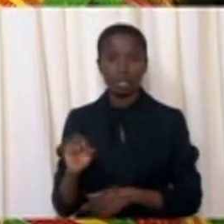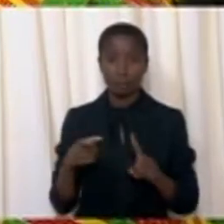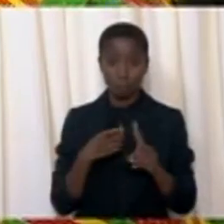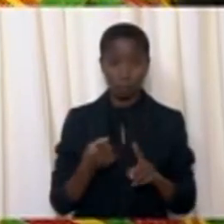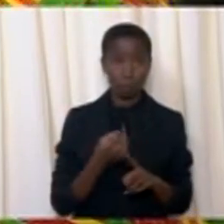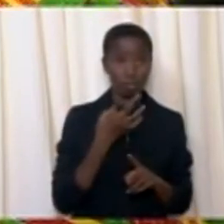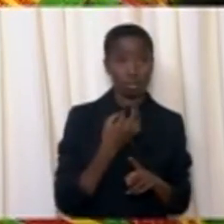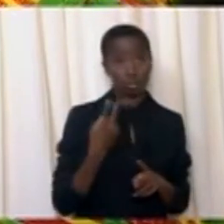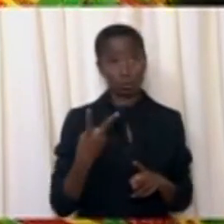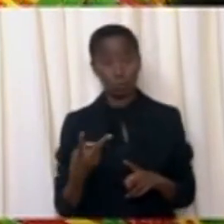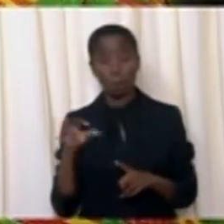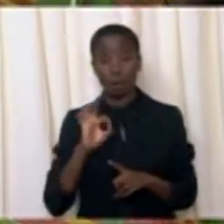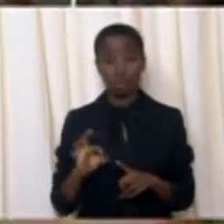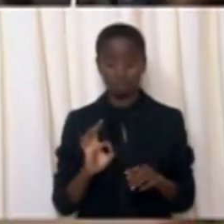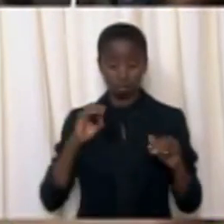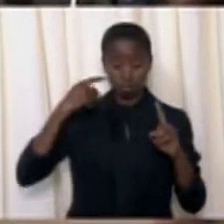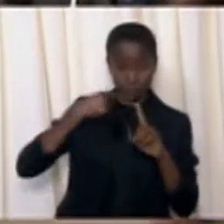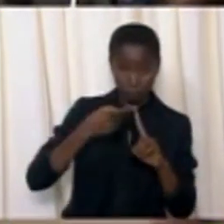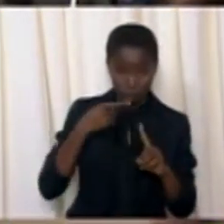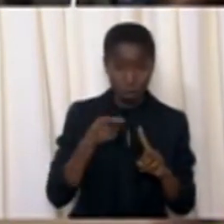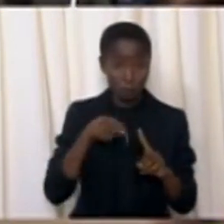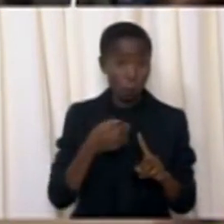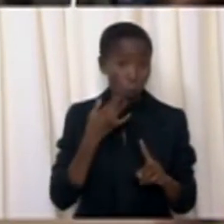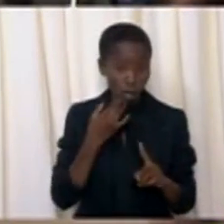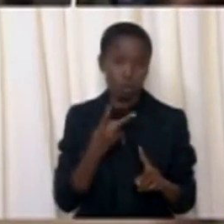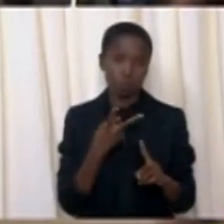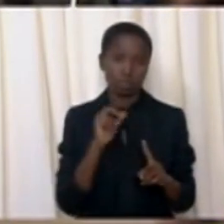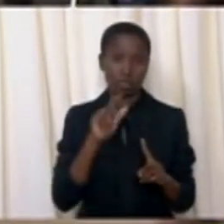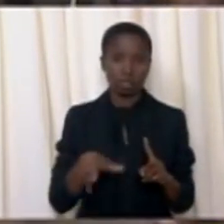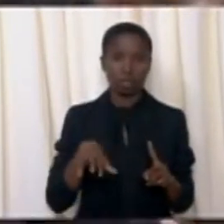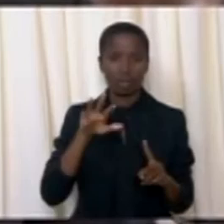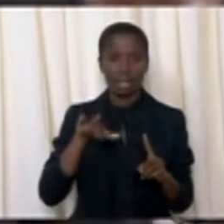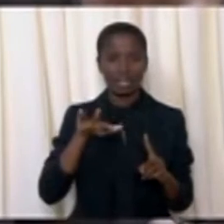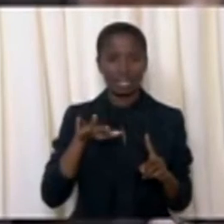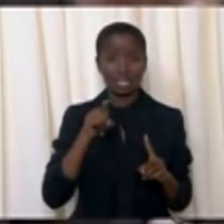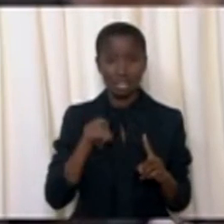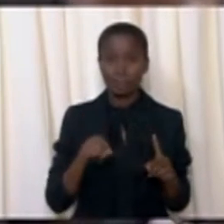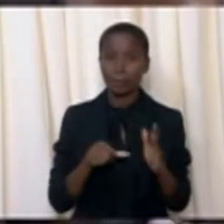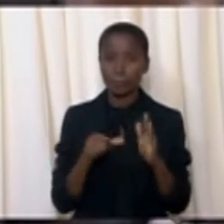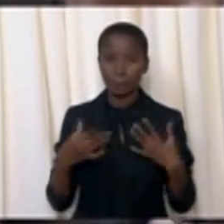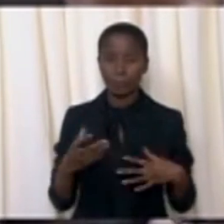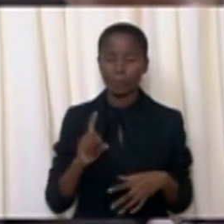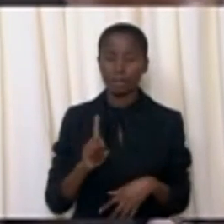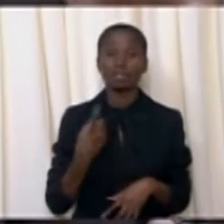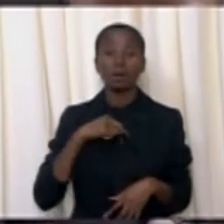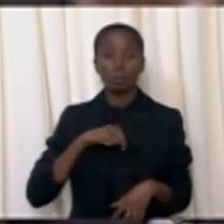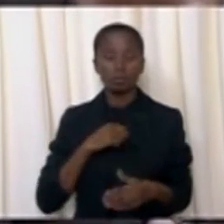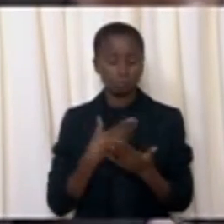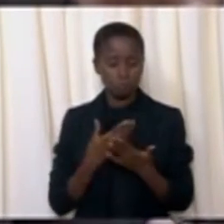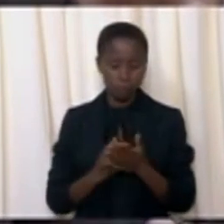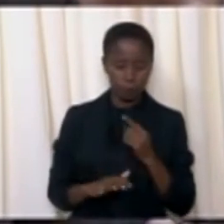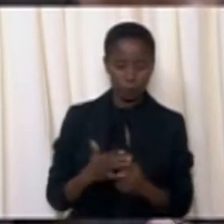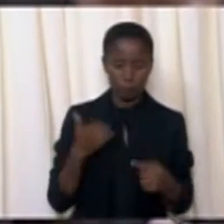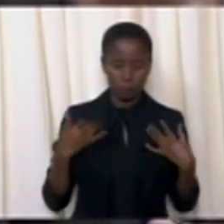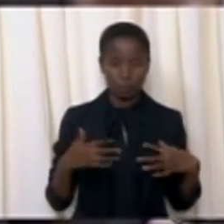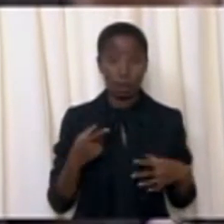set for 2019. We are emboldened that we will far surpass this 30